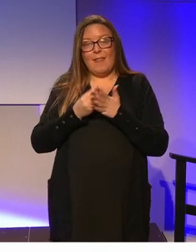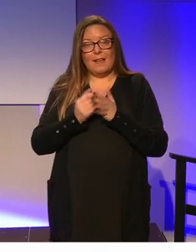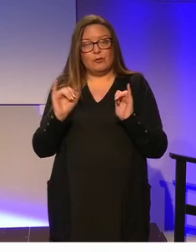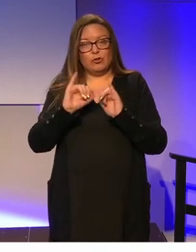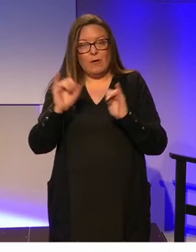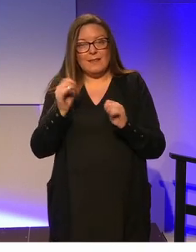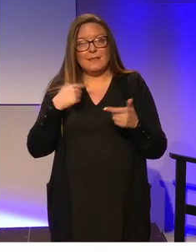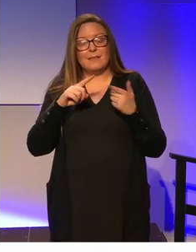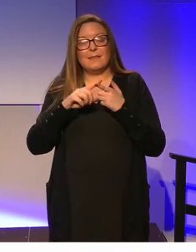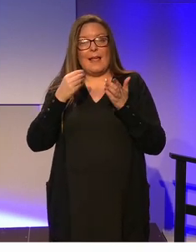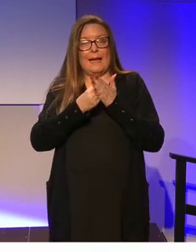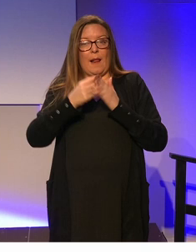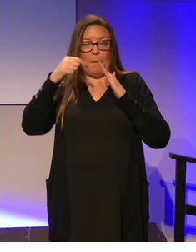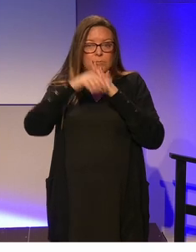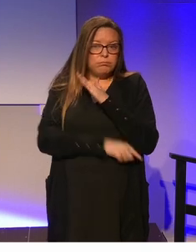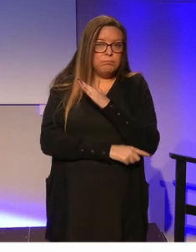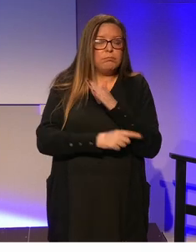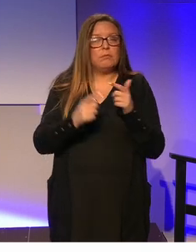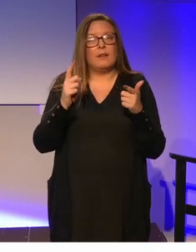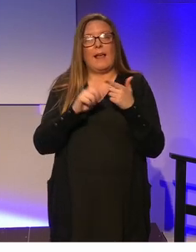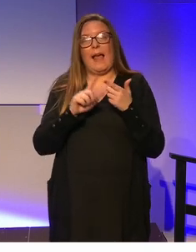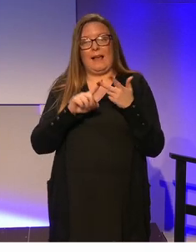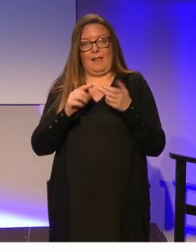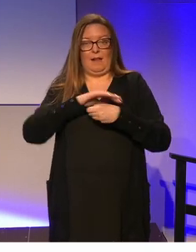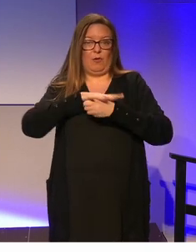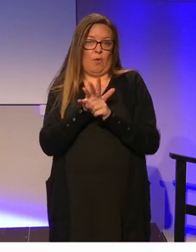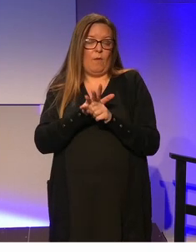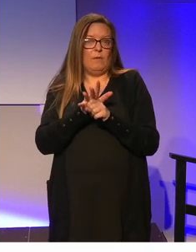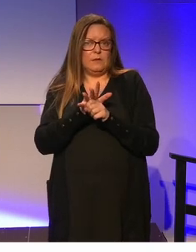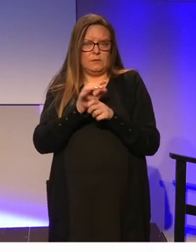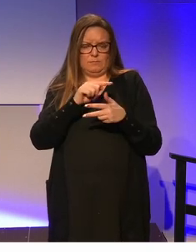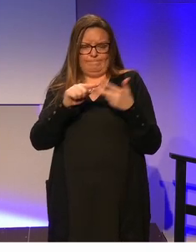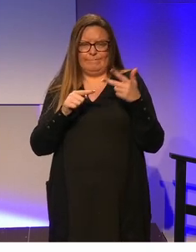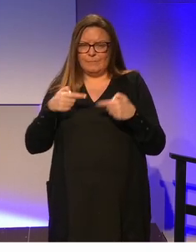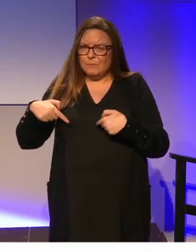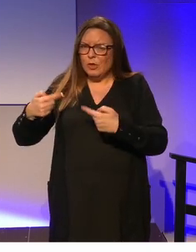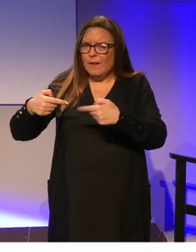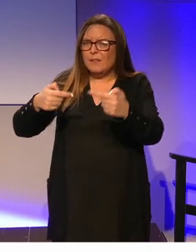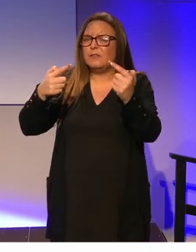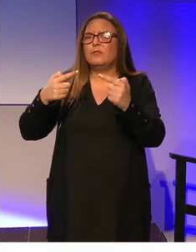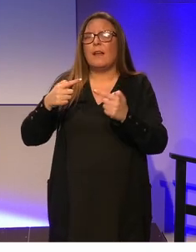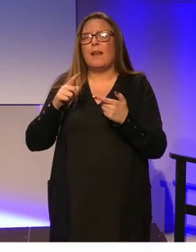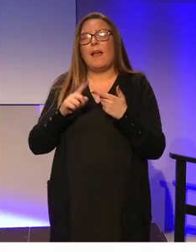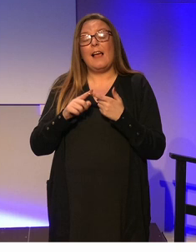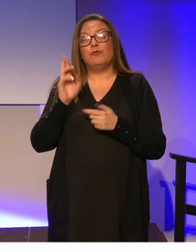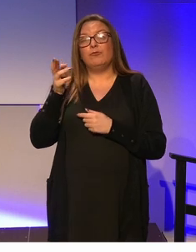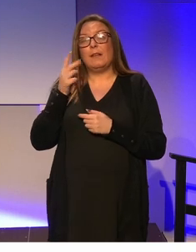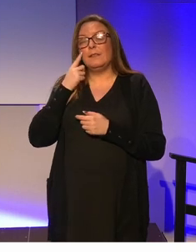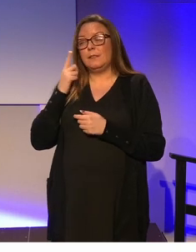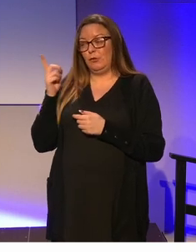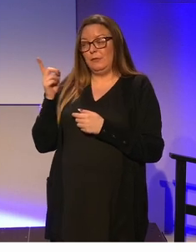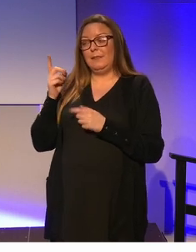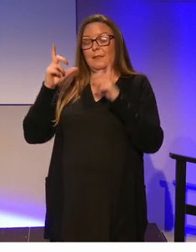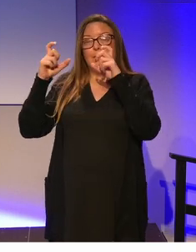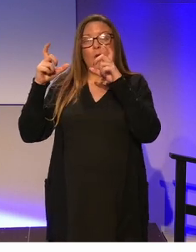economic recession and also the unprecedented COVID-19 pandemic and on the right there of the screen you'll see a